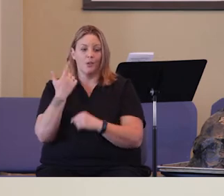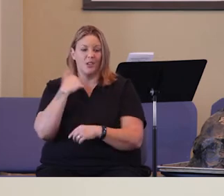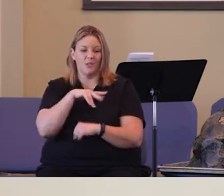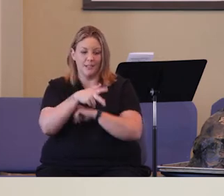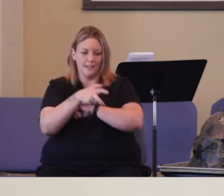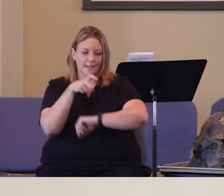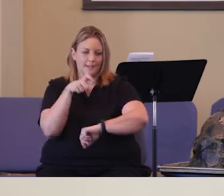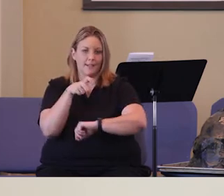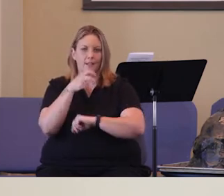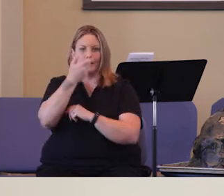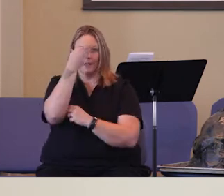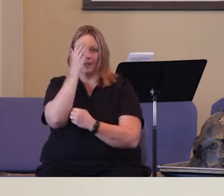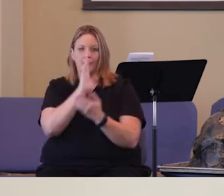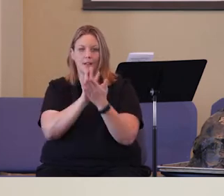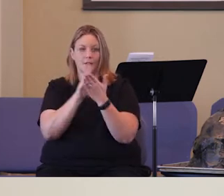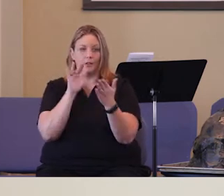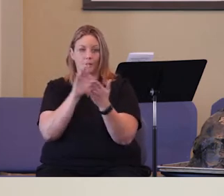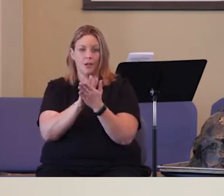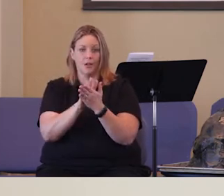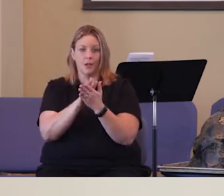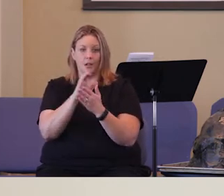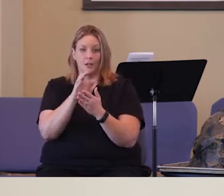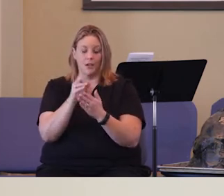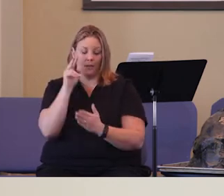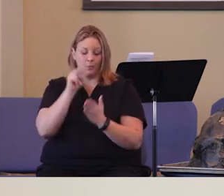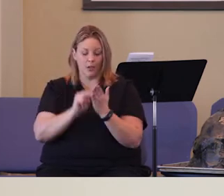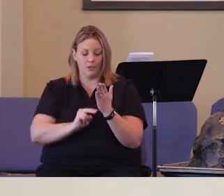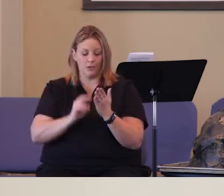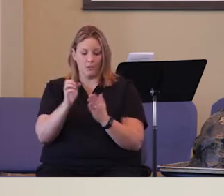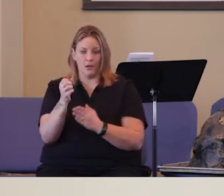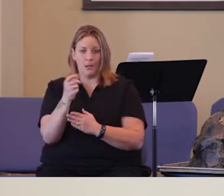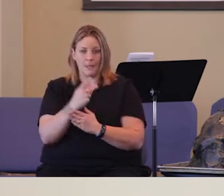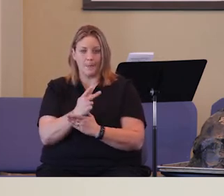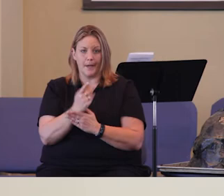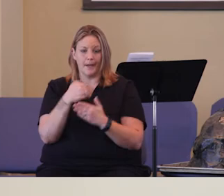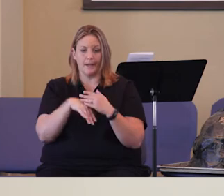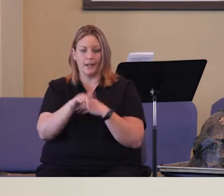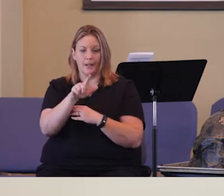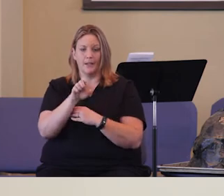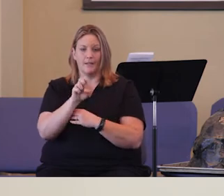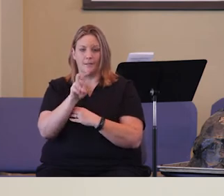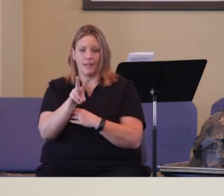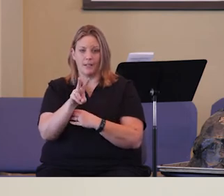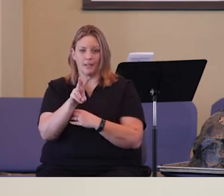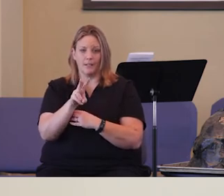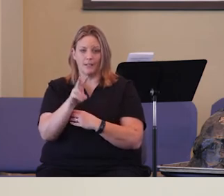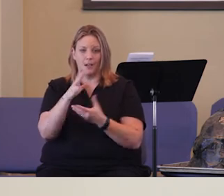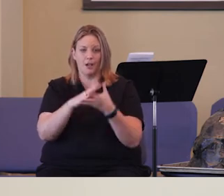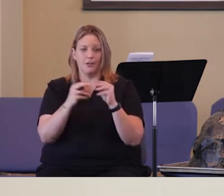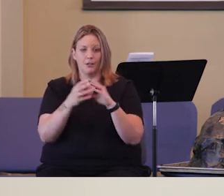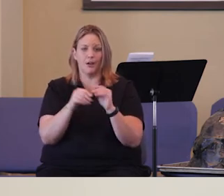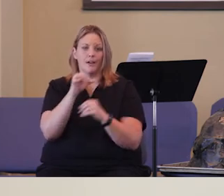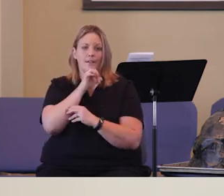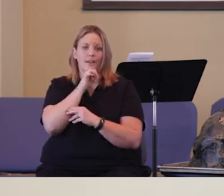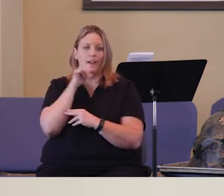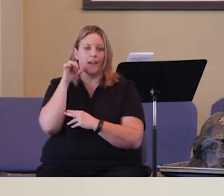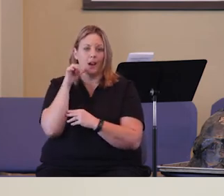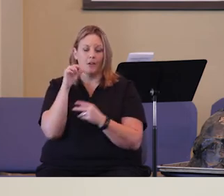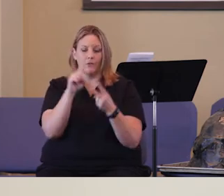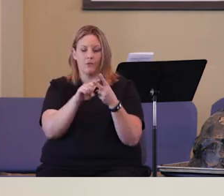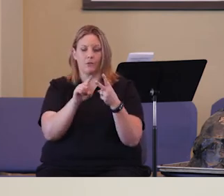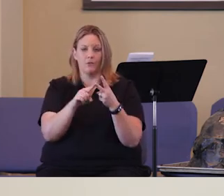God's glory away, just back in Leviticus, a story of Aaron's two sons